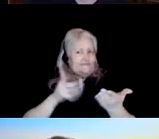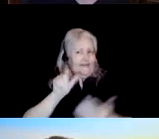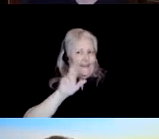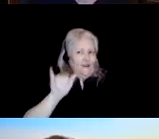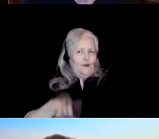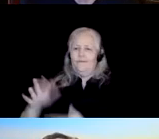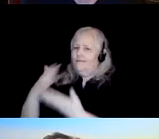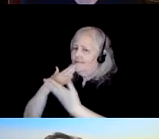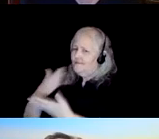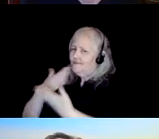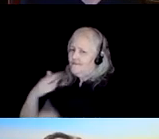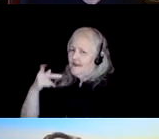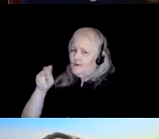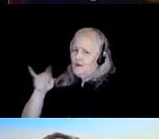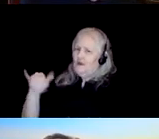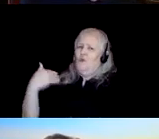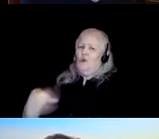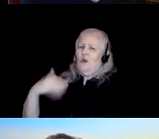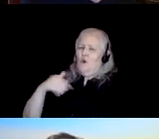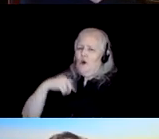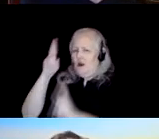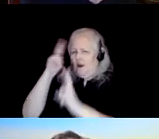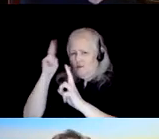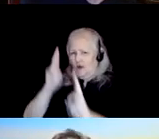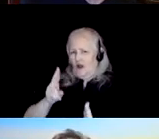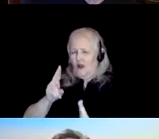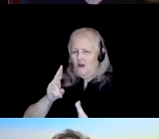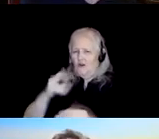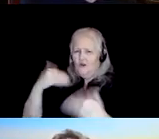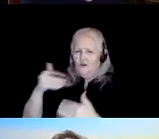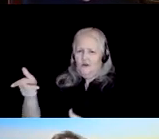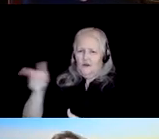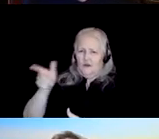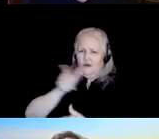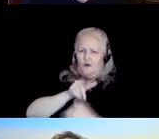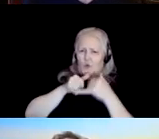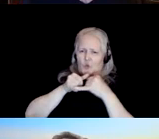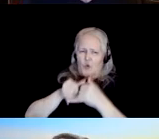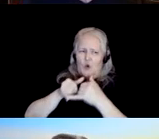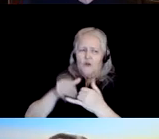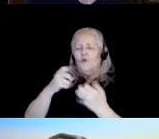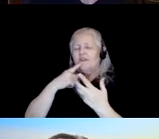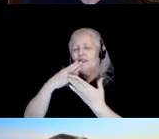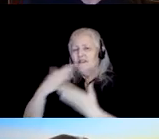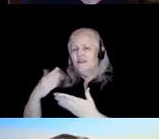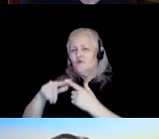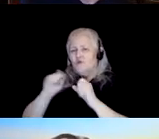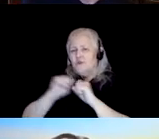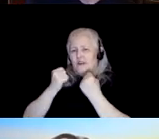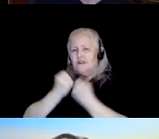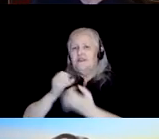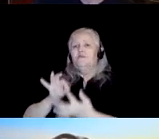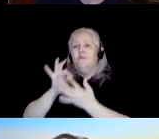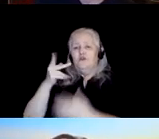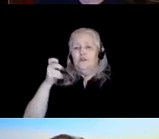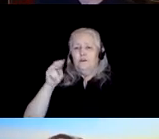uh, Penny. I'm so honored of following all these other awards. Um, I want to thank the society, especially you, Penny, and the